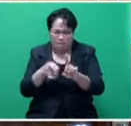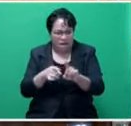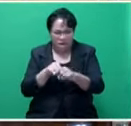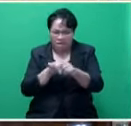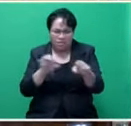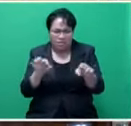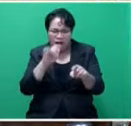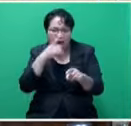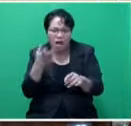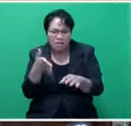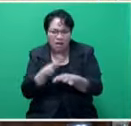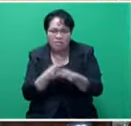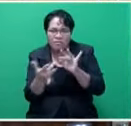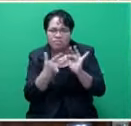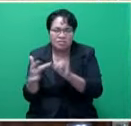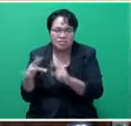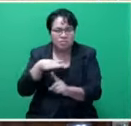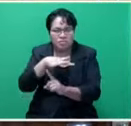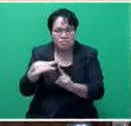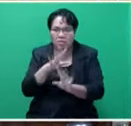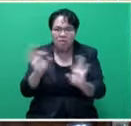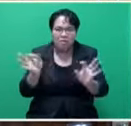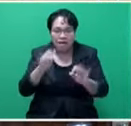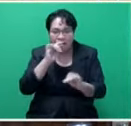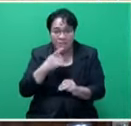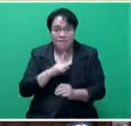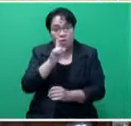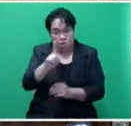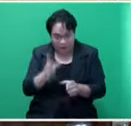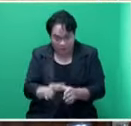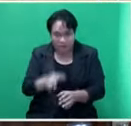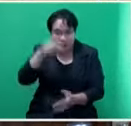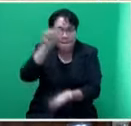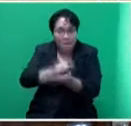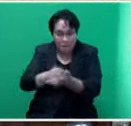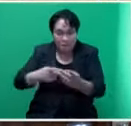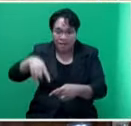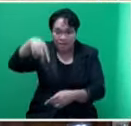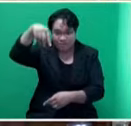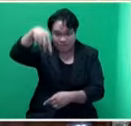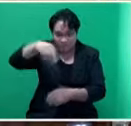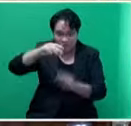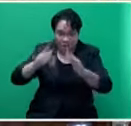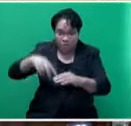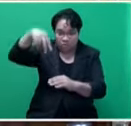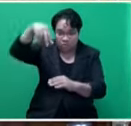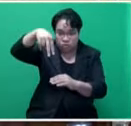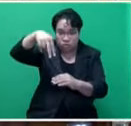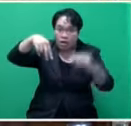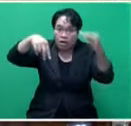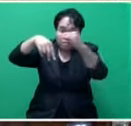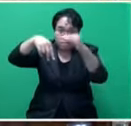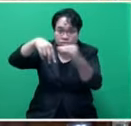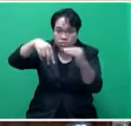coverage. So if we had one tower, positioned in the right place, and everybody's transmitters on it, the entire